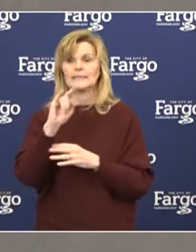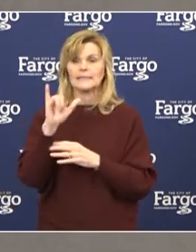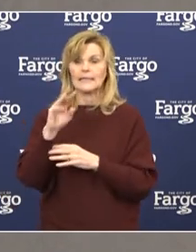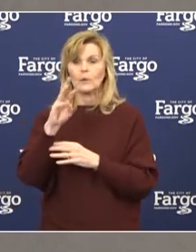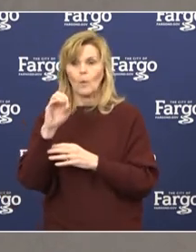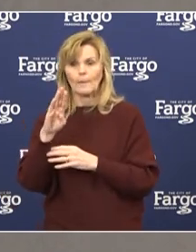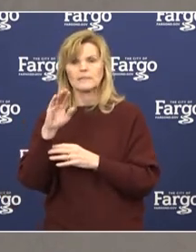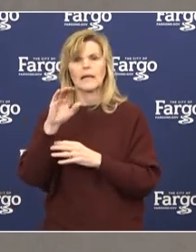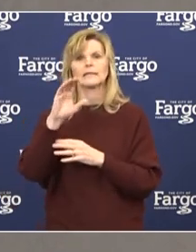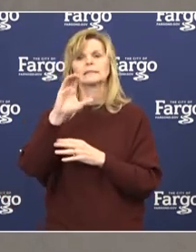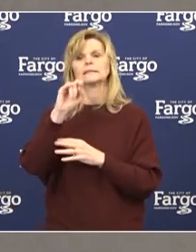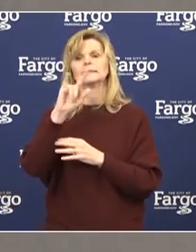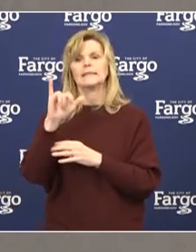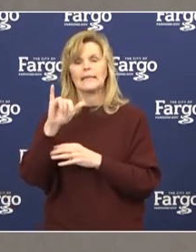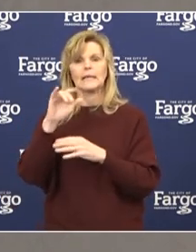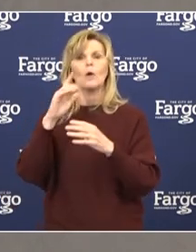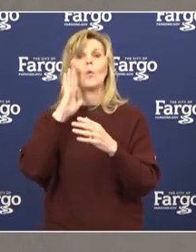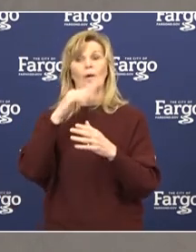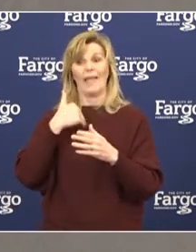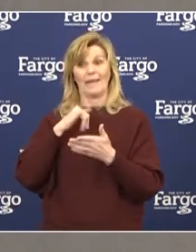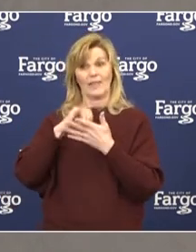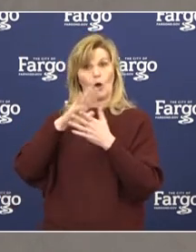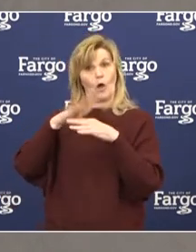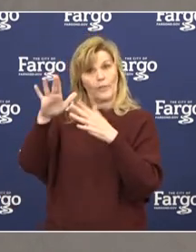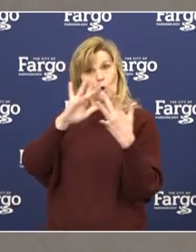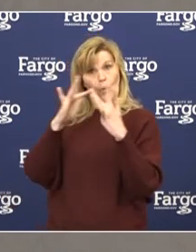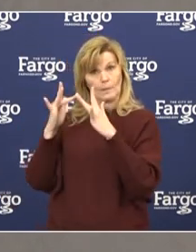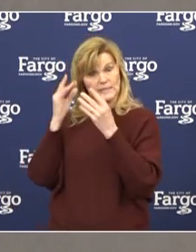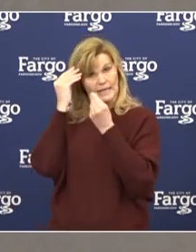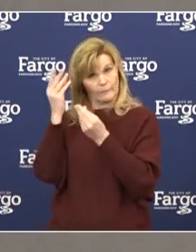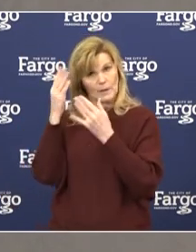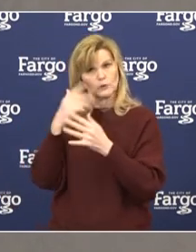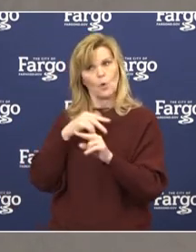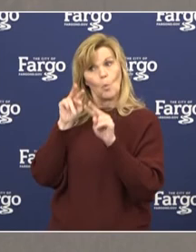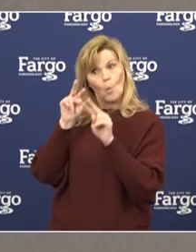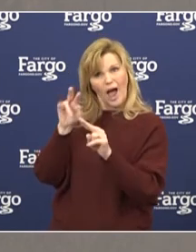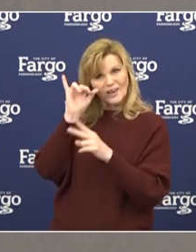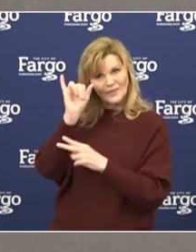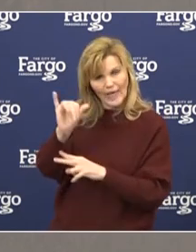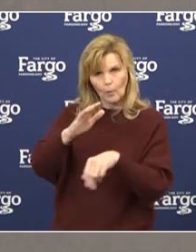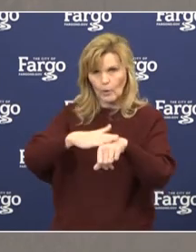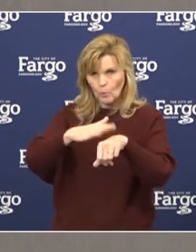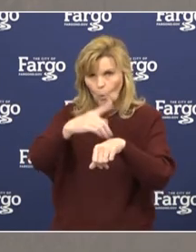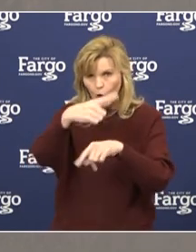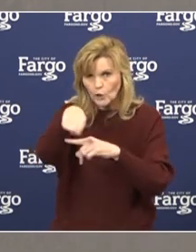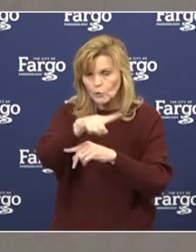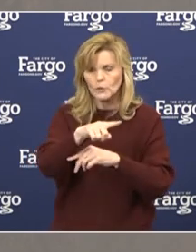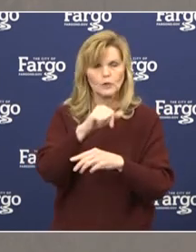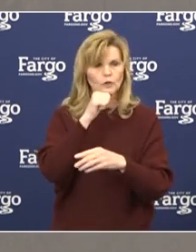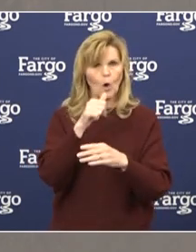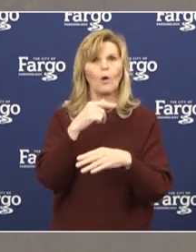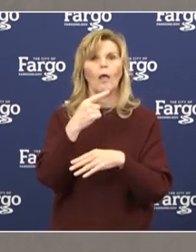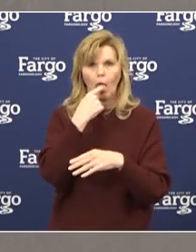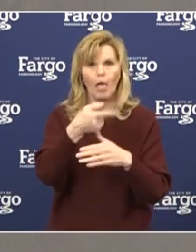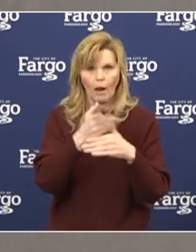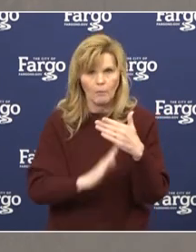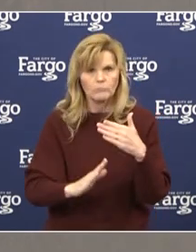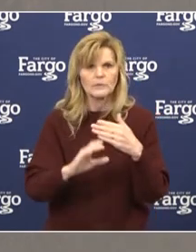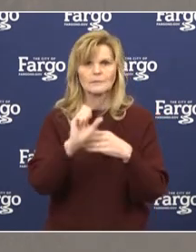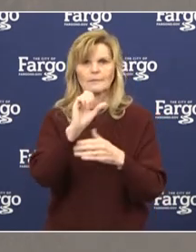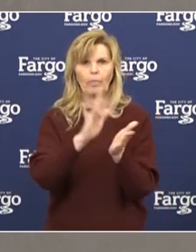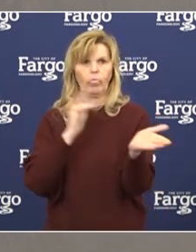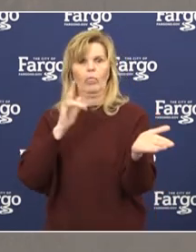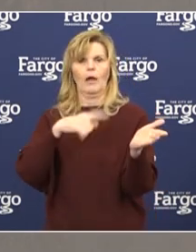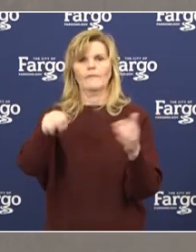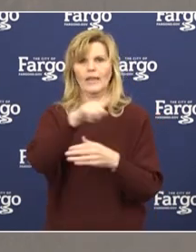state websites will have that information, but please be aware of those websites that attempt to scam folks into giving you false